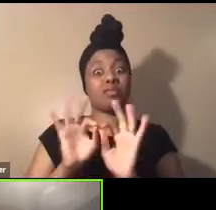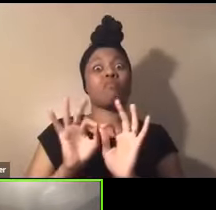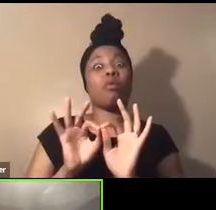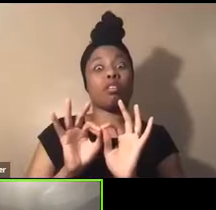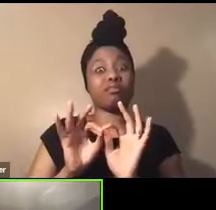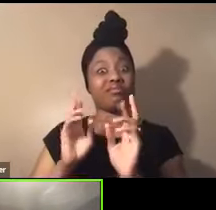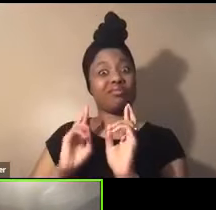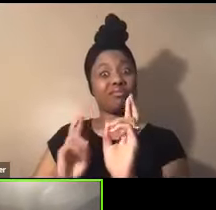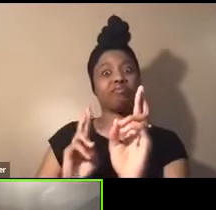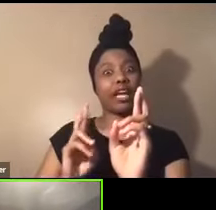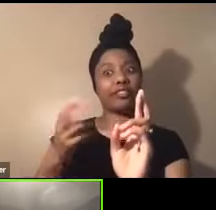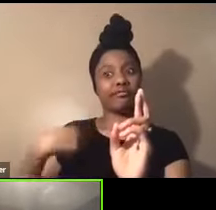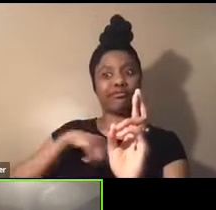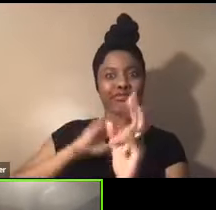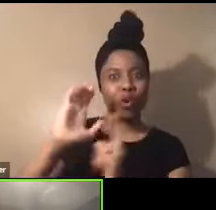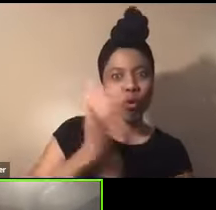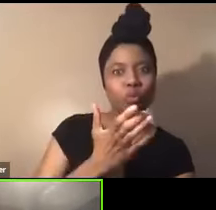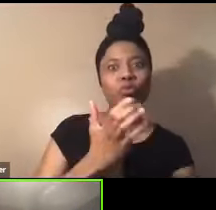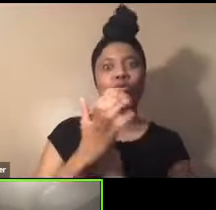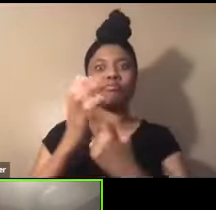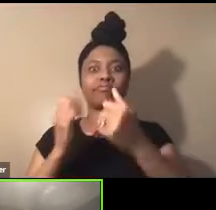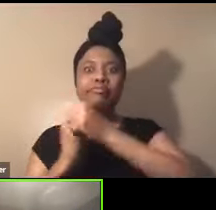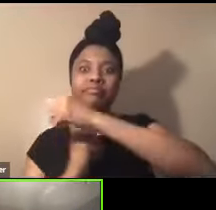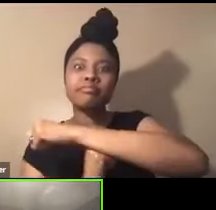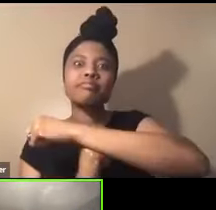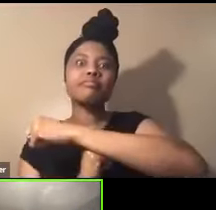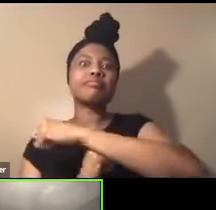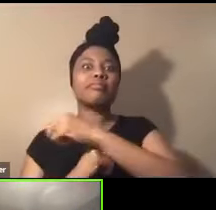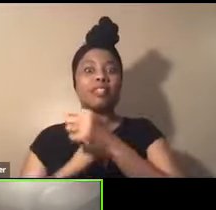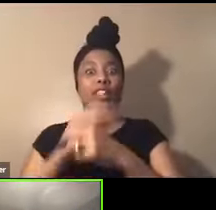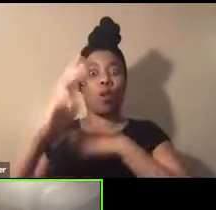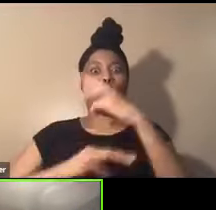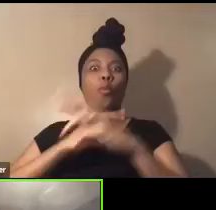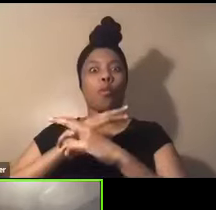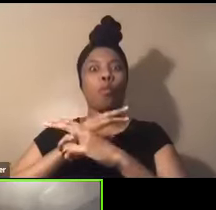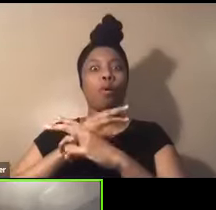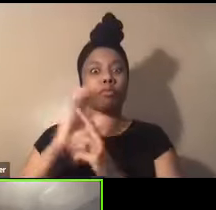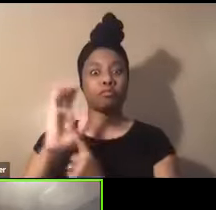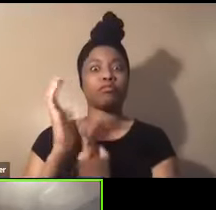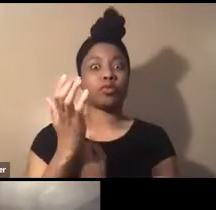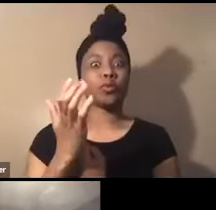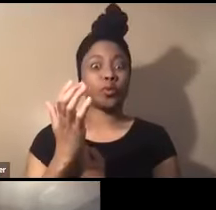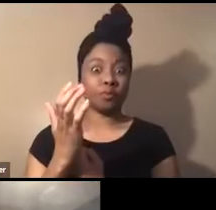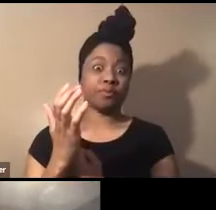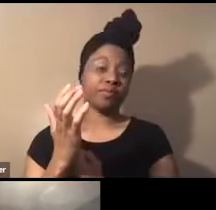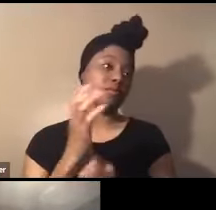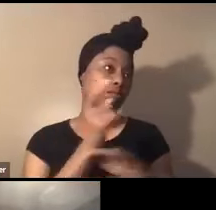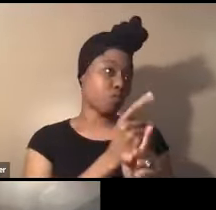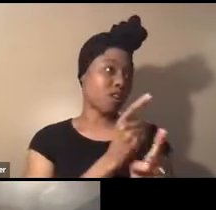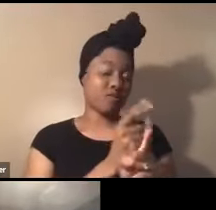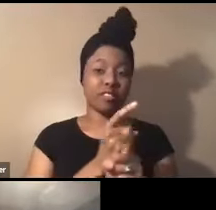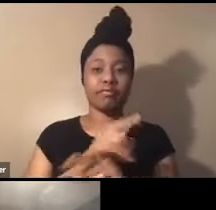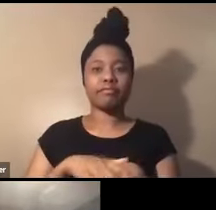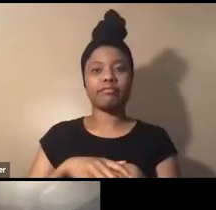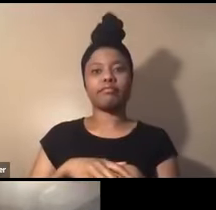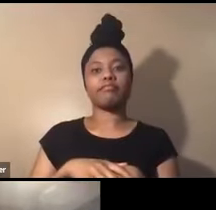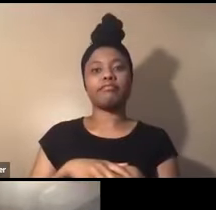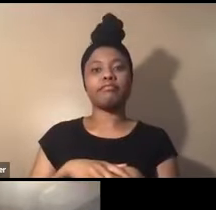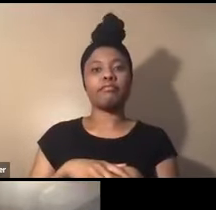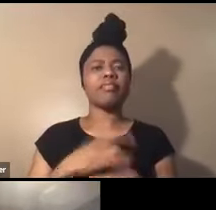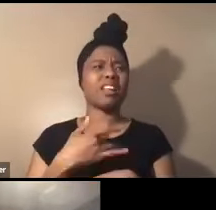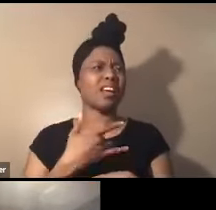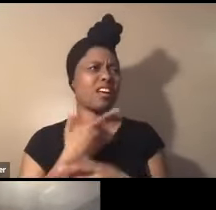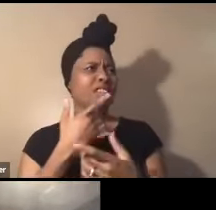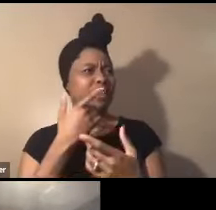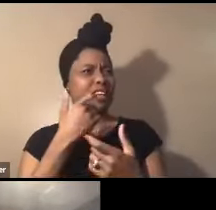us and our culture, the foundation of world culture. Right. I feel like being an